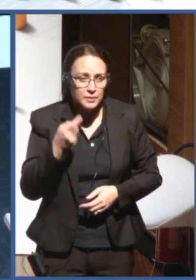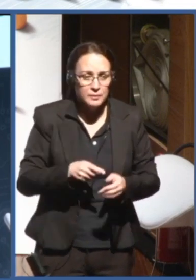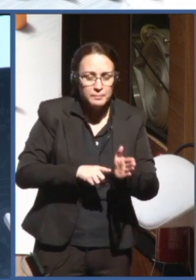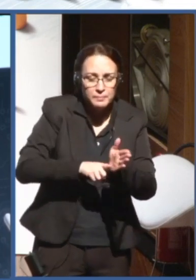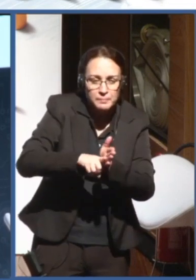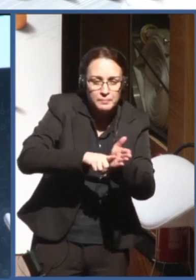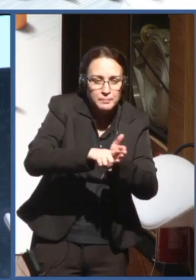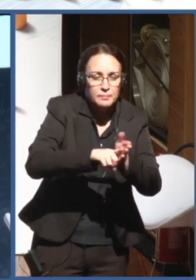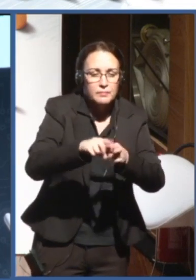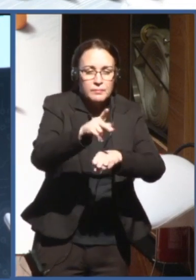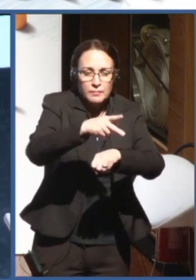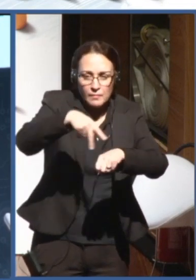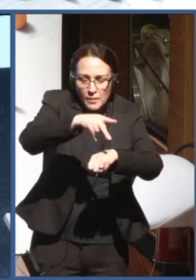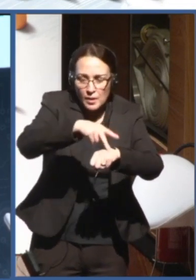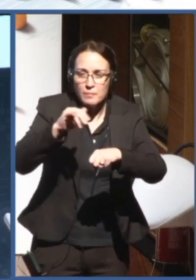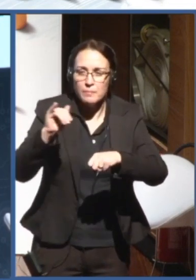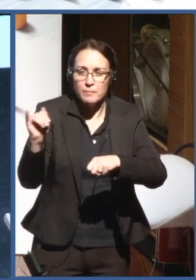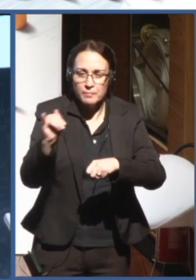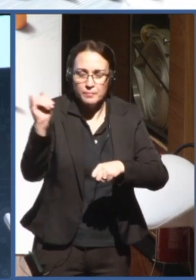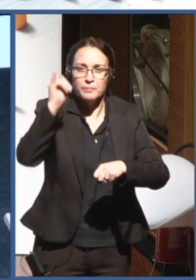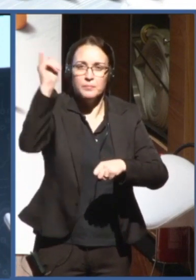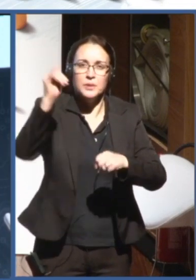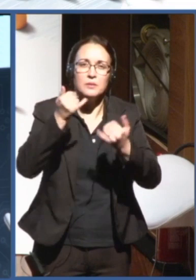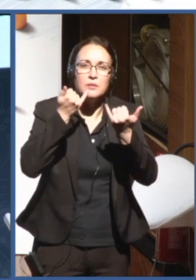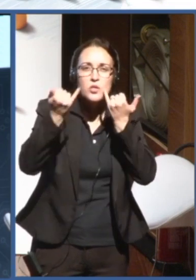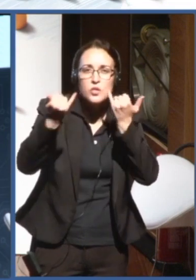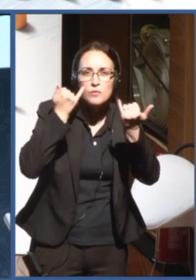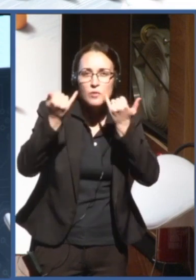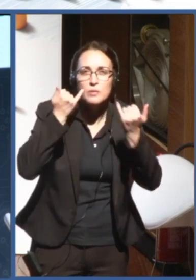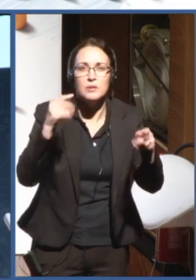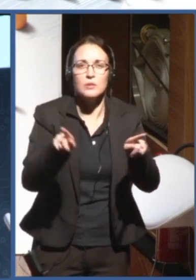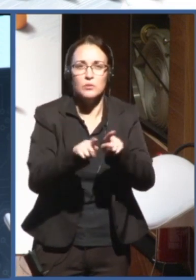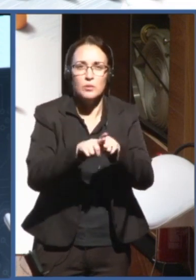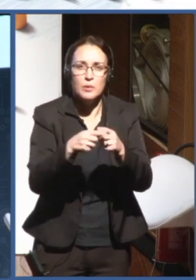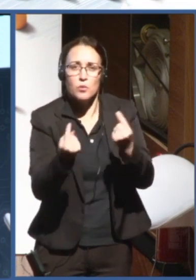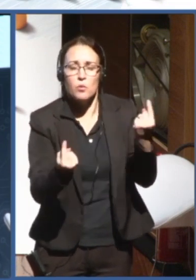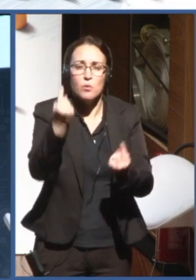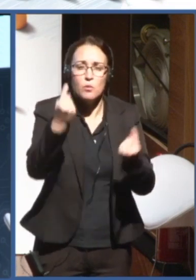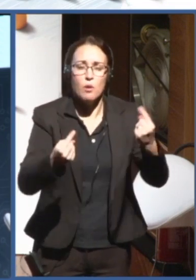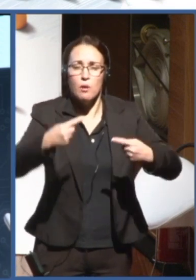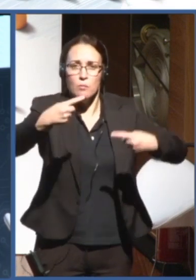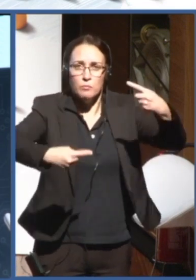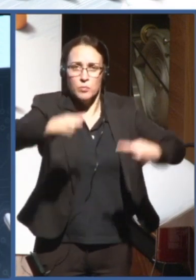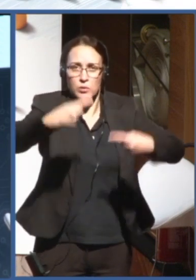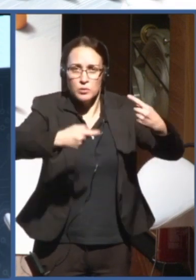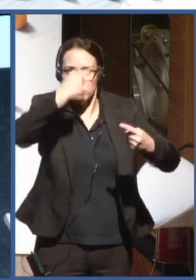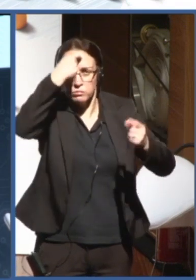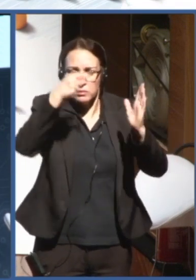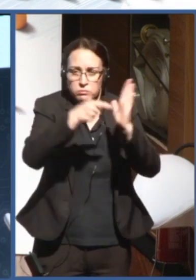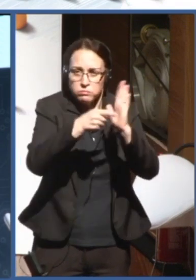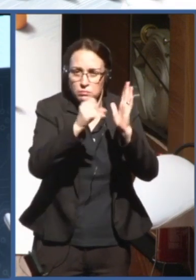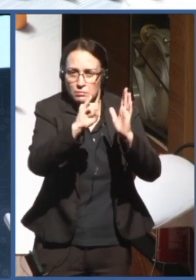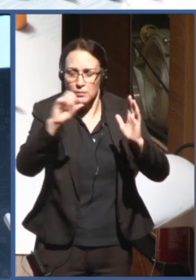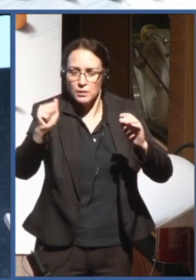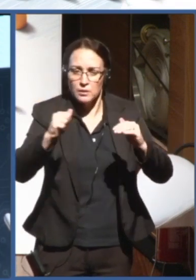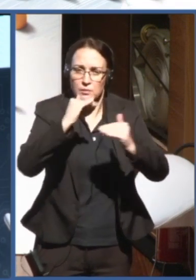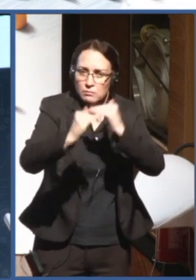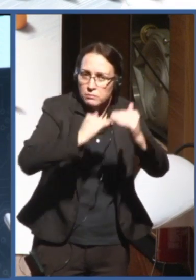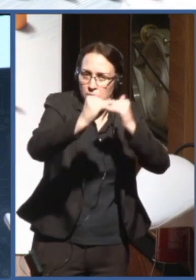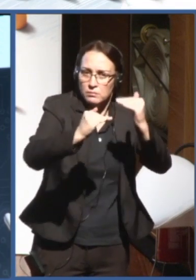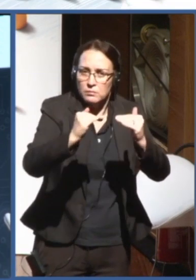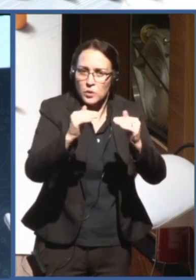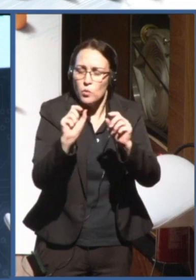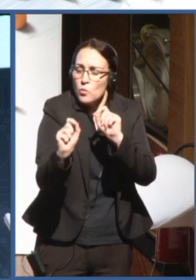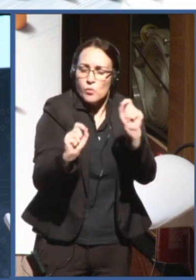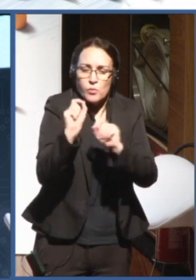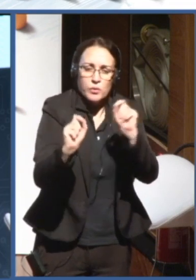what are the policies of artificial intelligence that are taking place, or what are the goals, what can you learn, and to facilitate